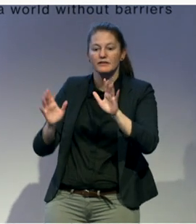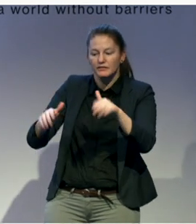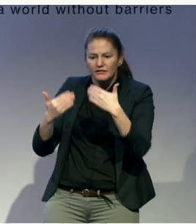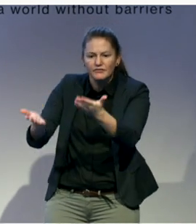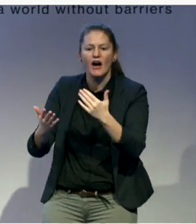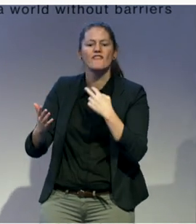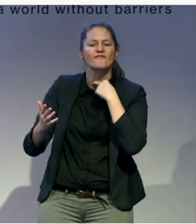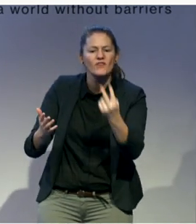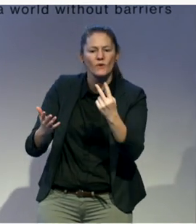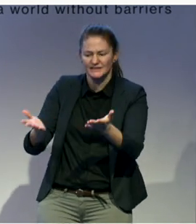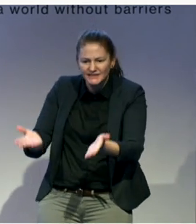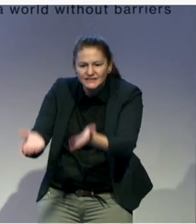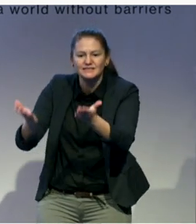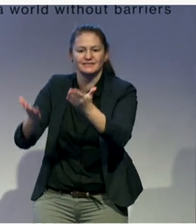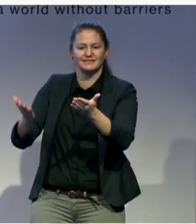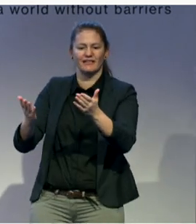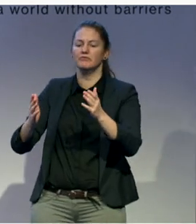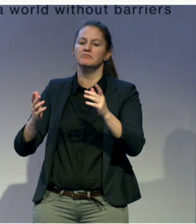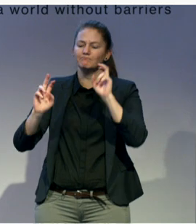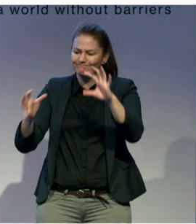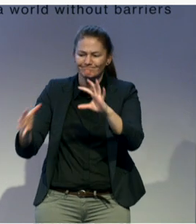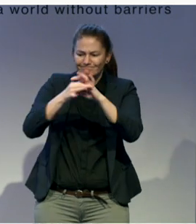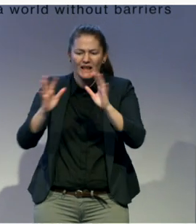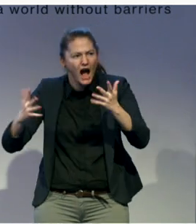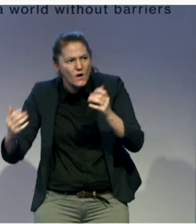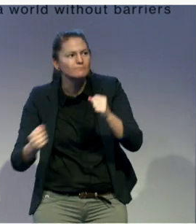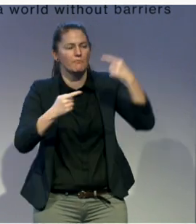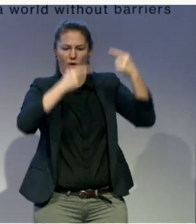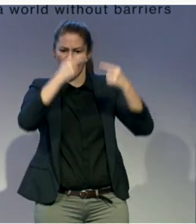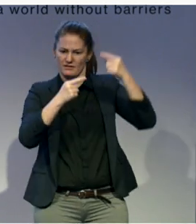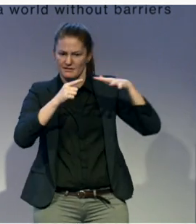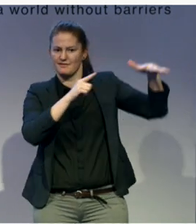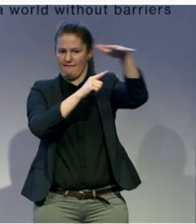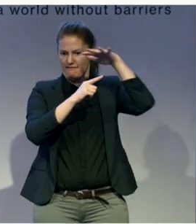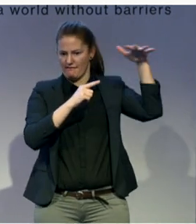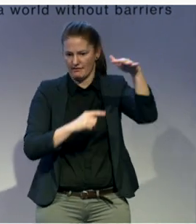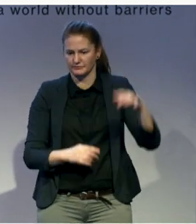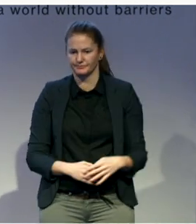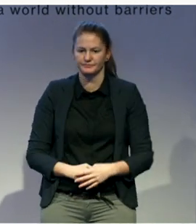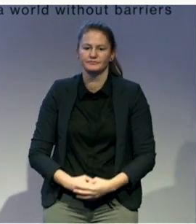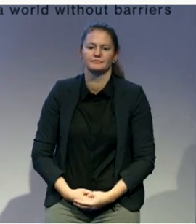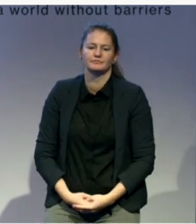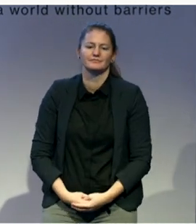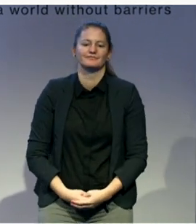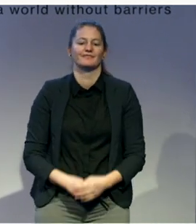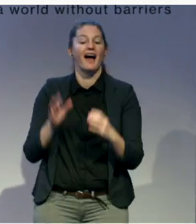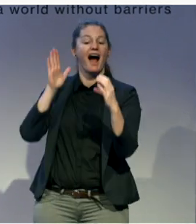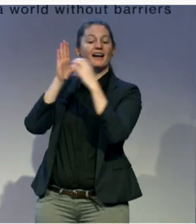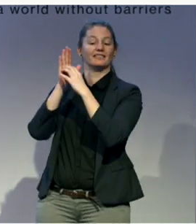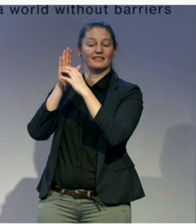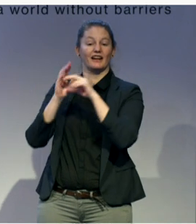free to partake in. As you all know, Article 29 of the UNCRPD states just that.